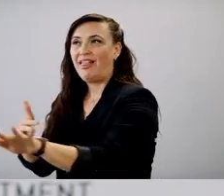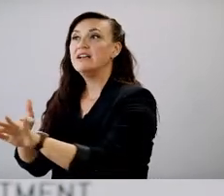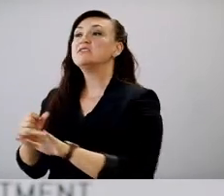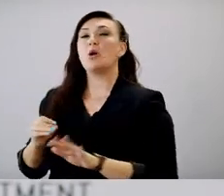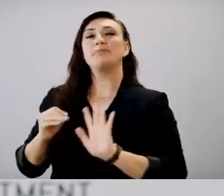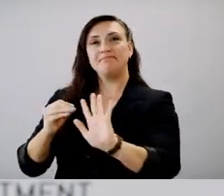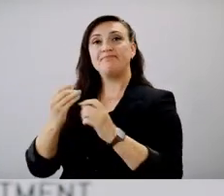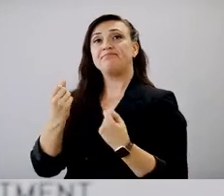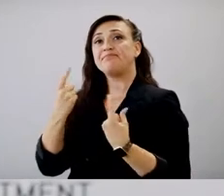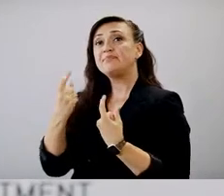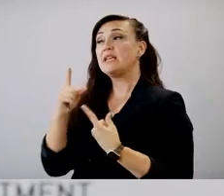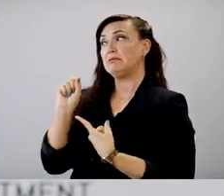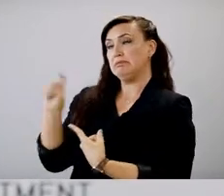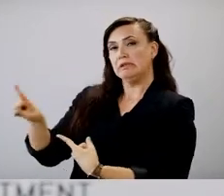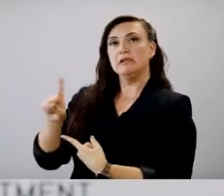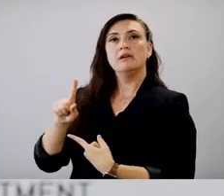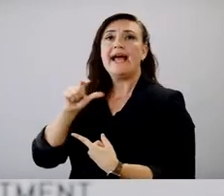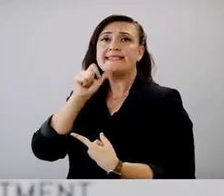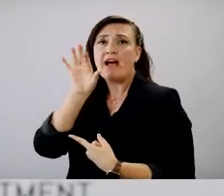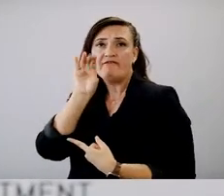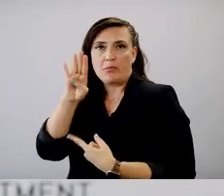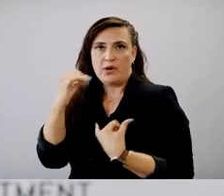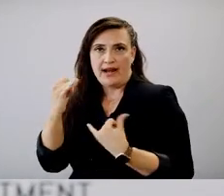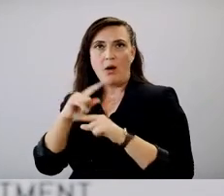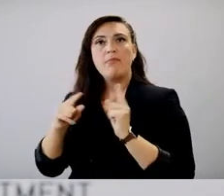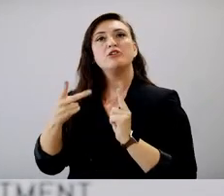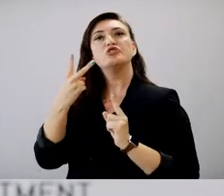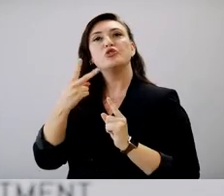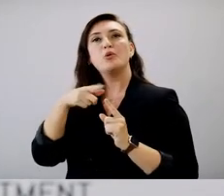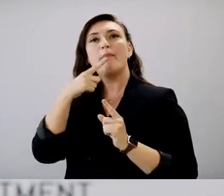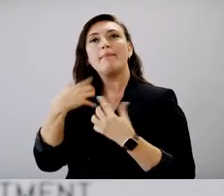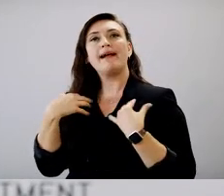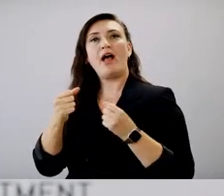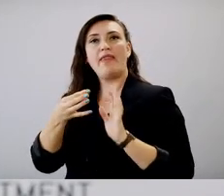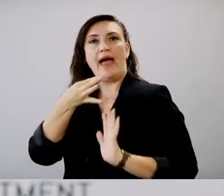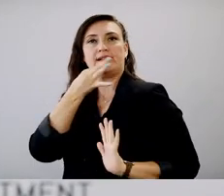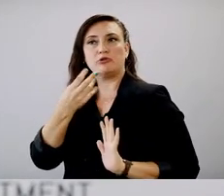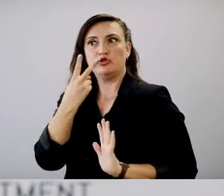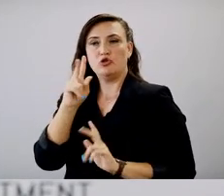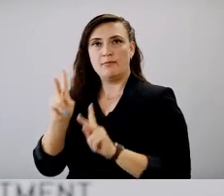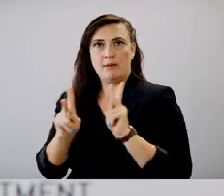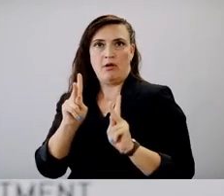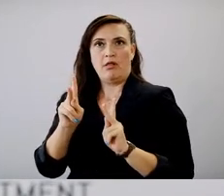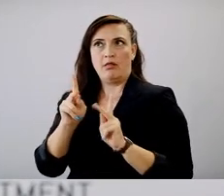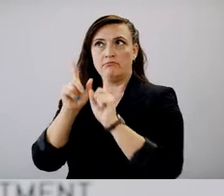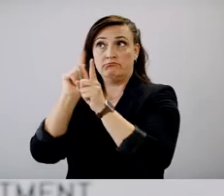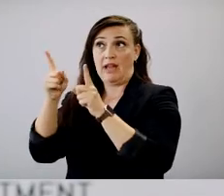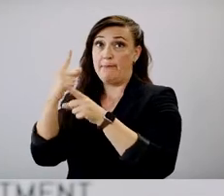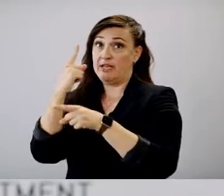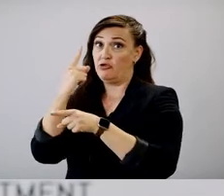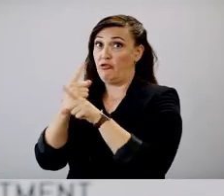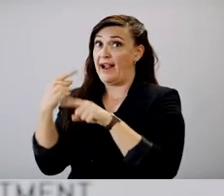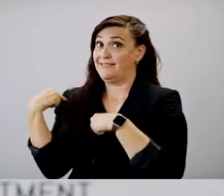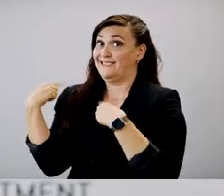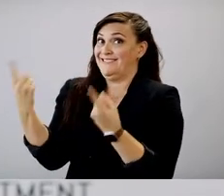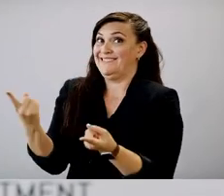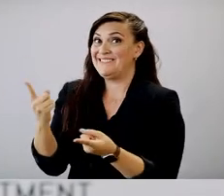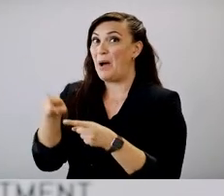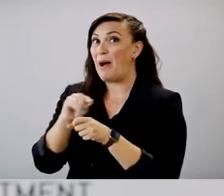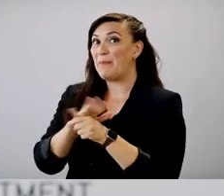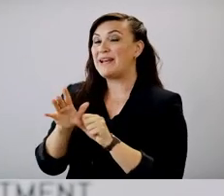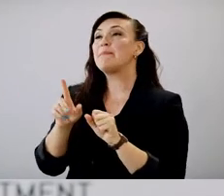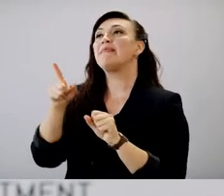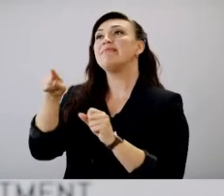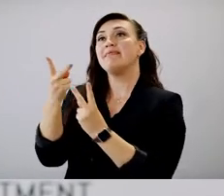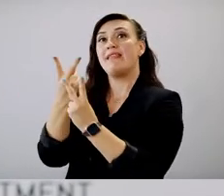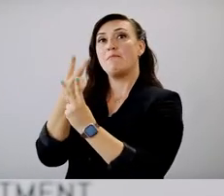not February, um, but two public health experts this week, two experts who have been correct throughout this pandemic project